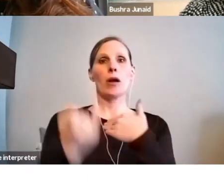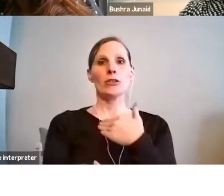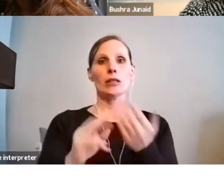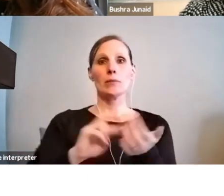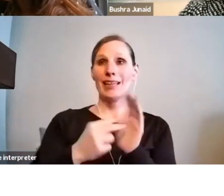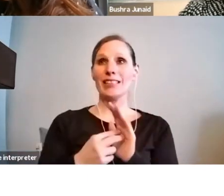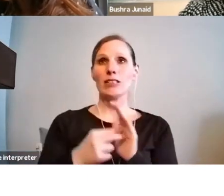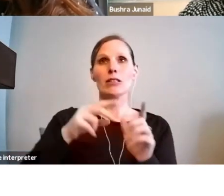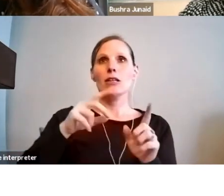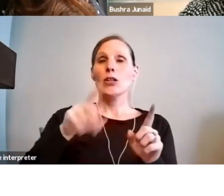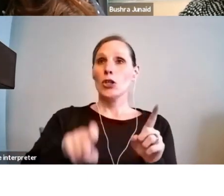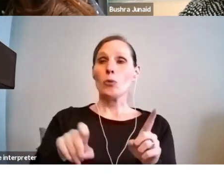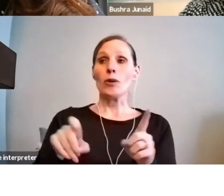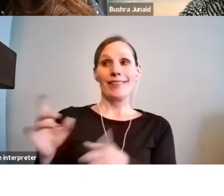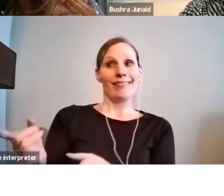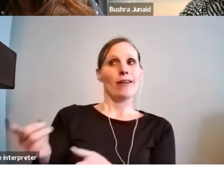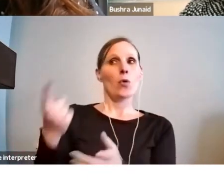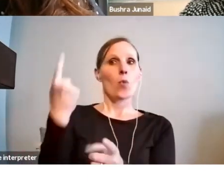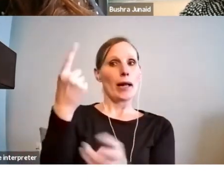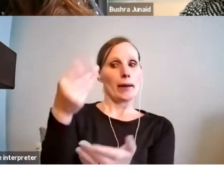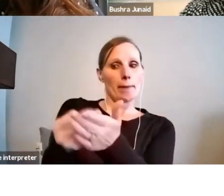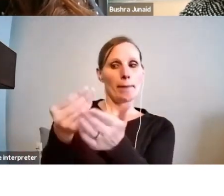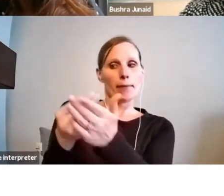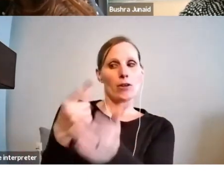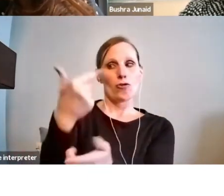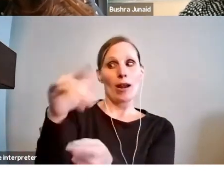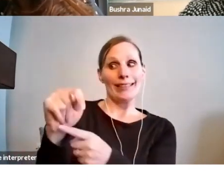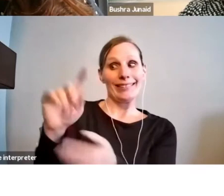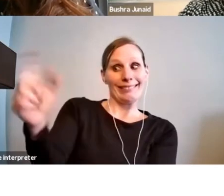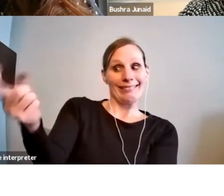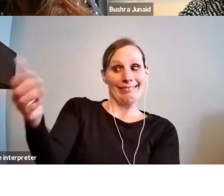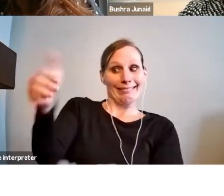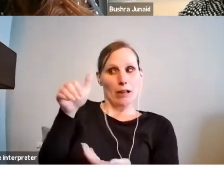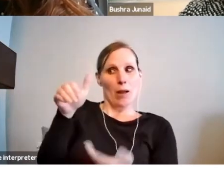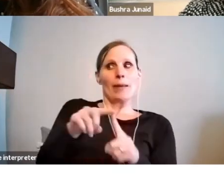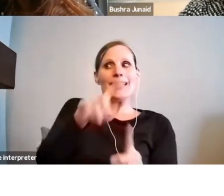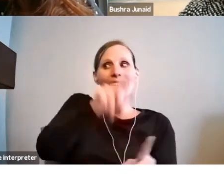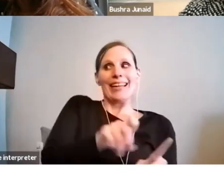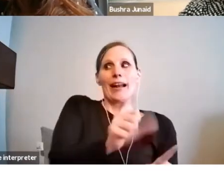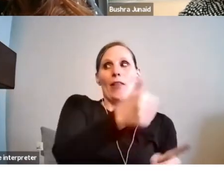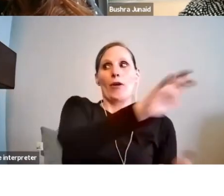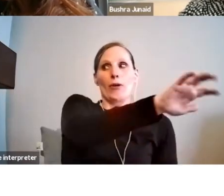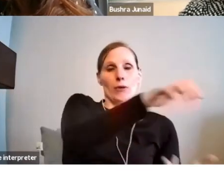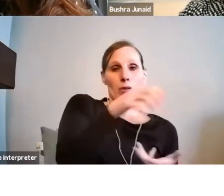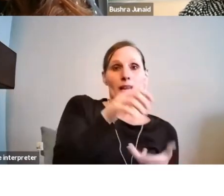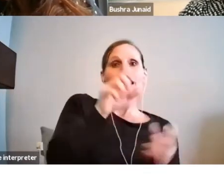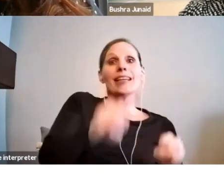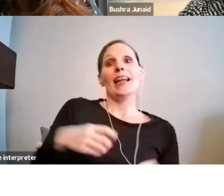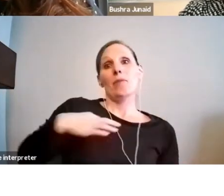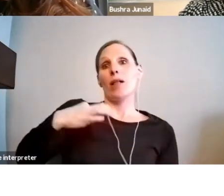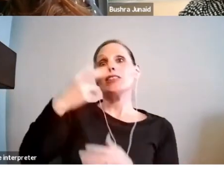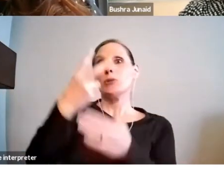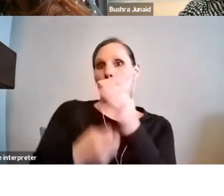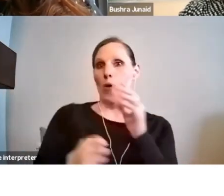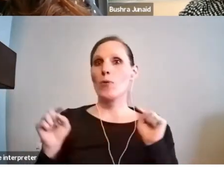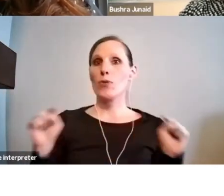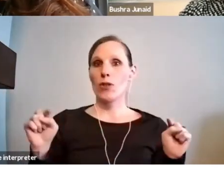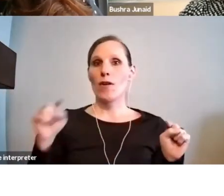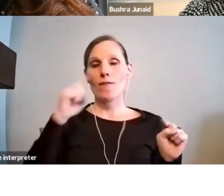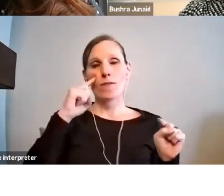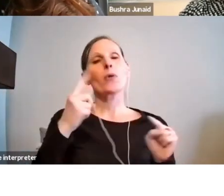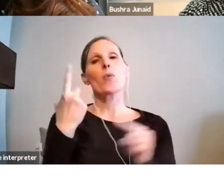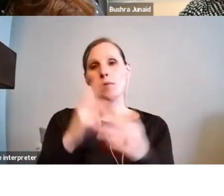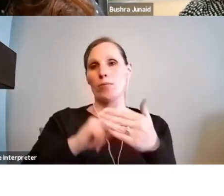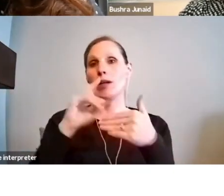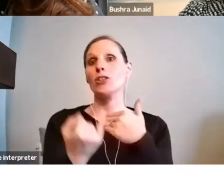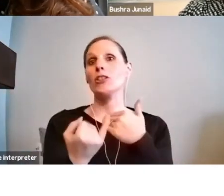one source of funding, you can apply to both the Canada Council and the OAC for grants for the same project.